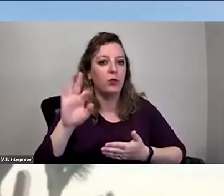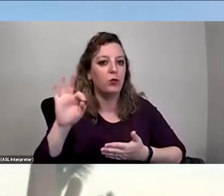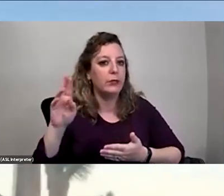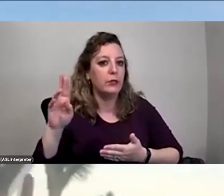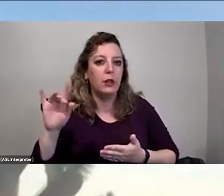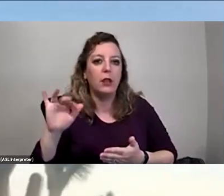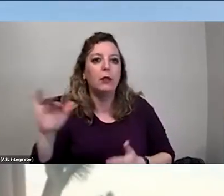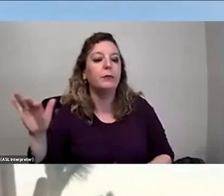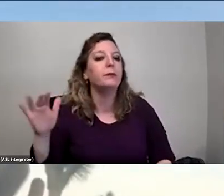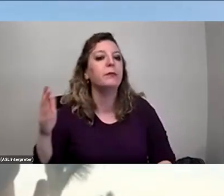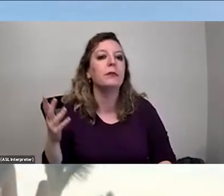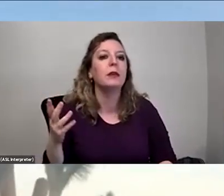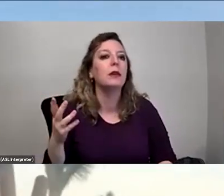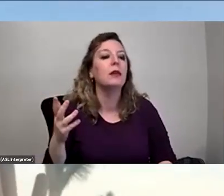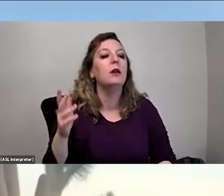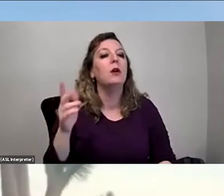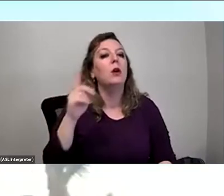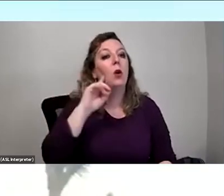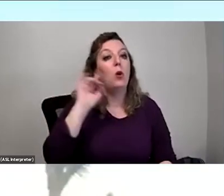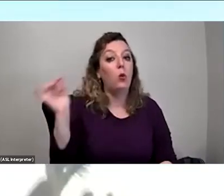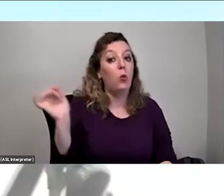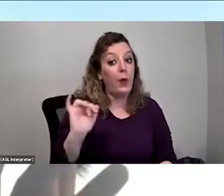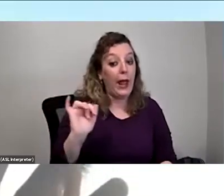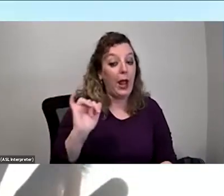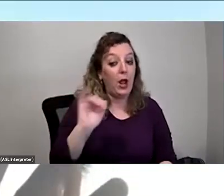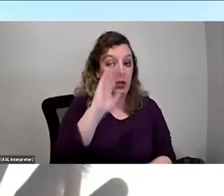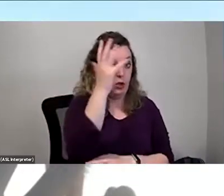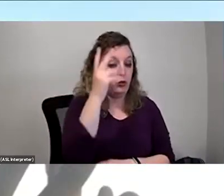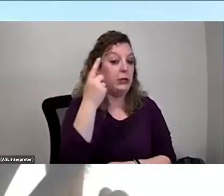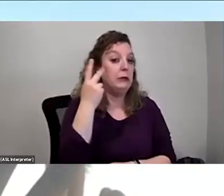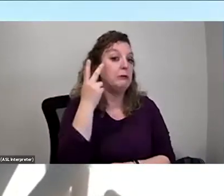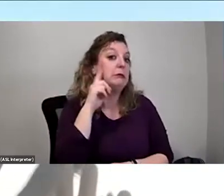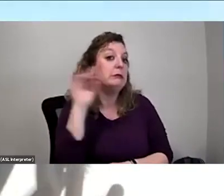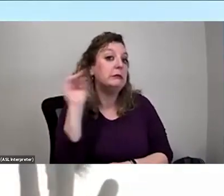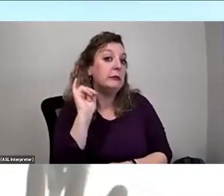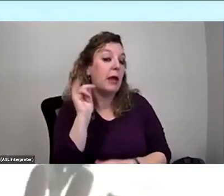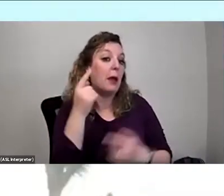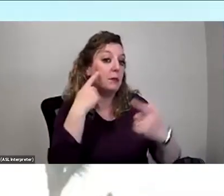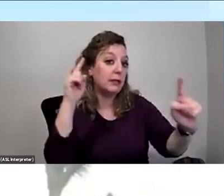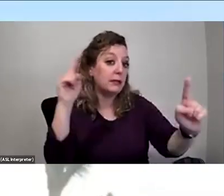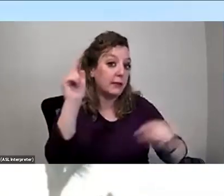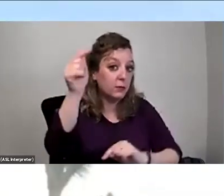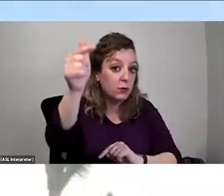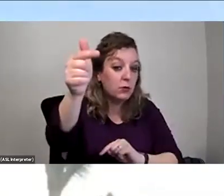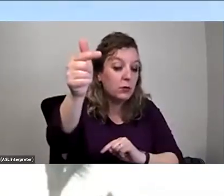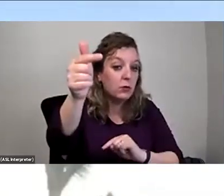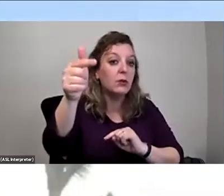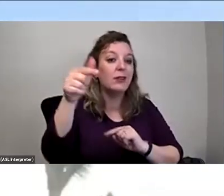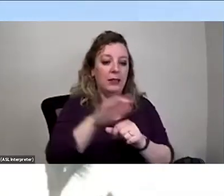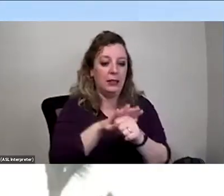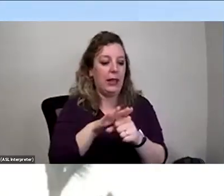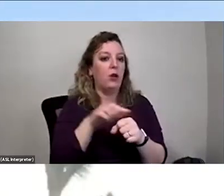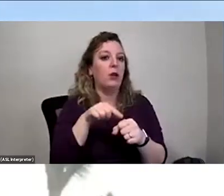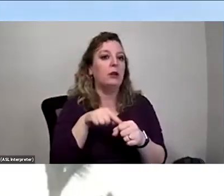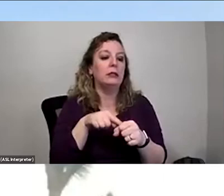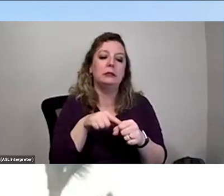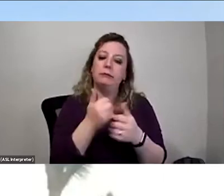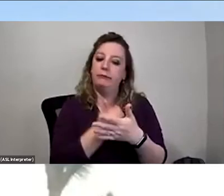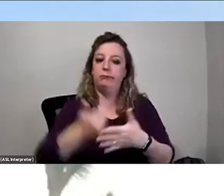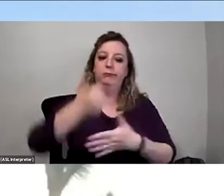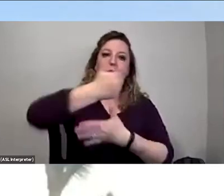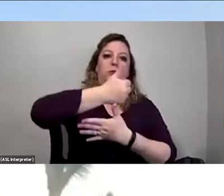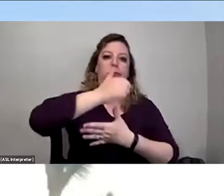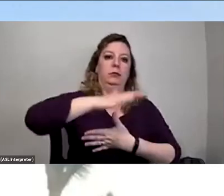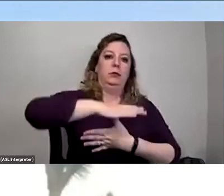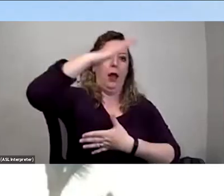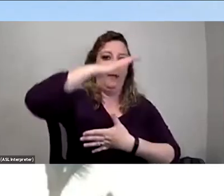Joshua tree populations seem like they will be successful in the future. And those areas are top priority for us when